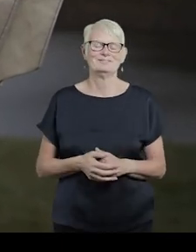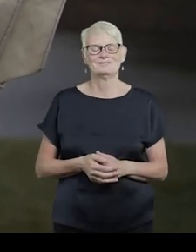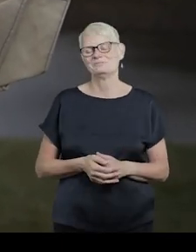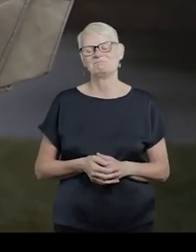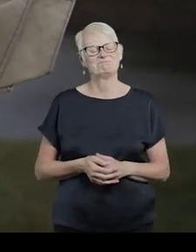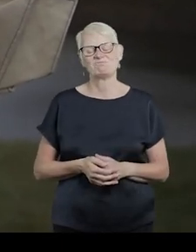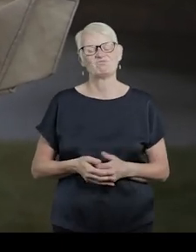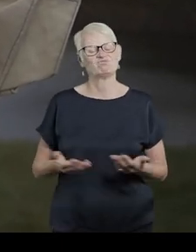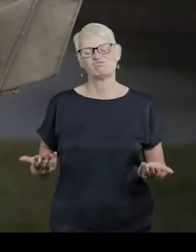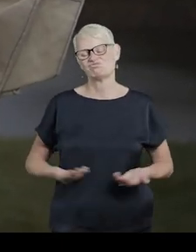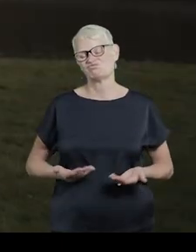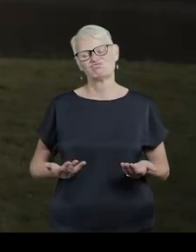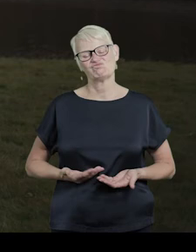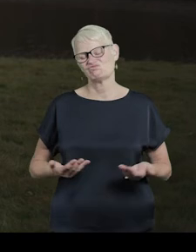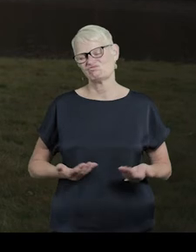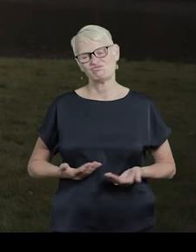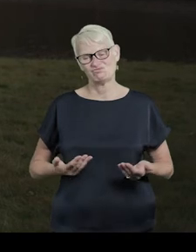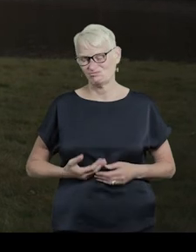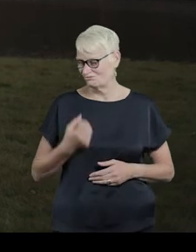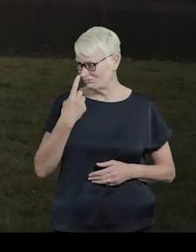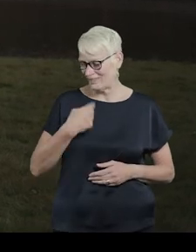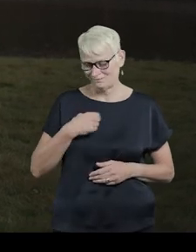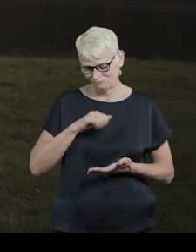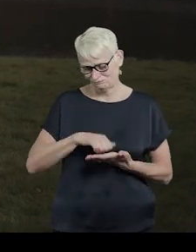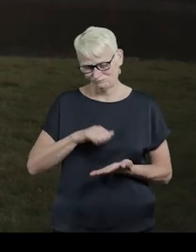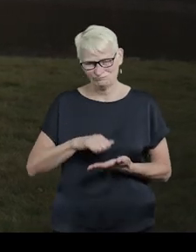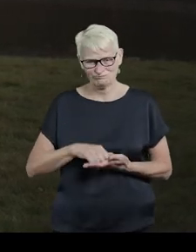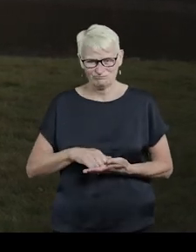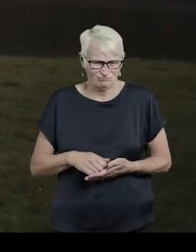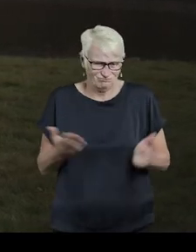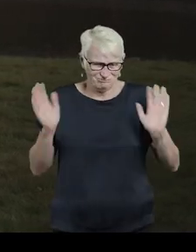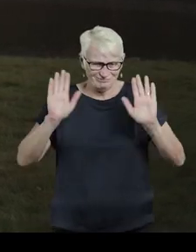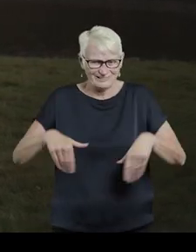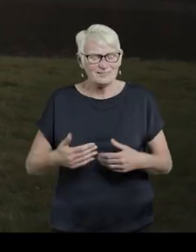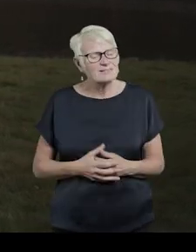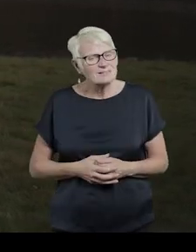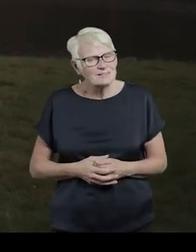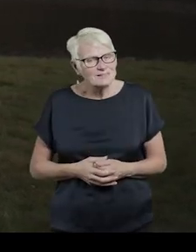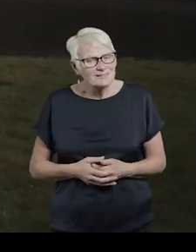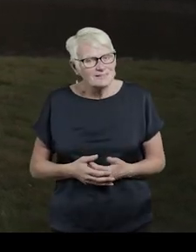I realise I am beyond caring.